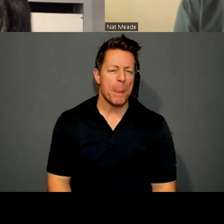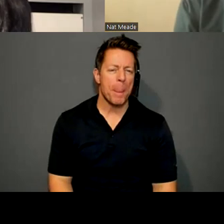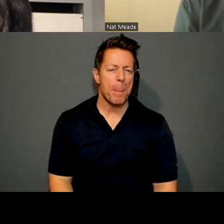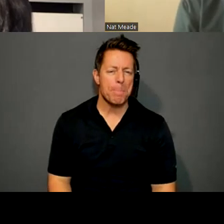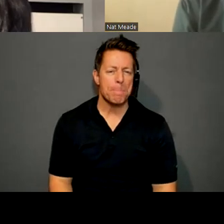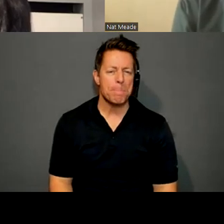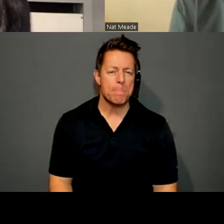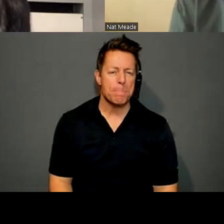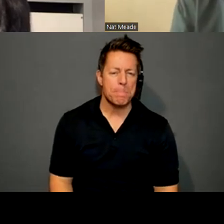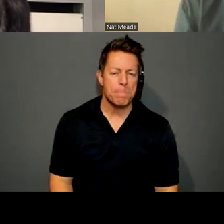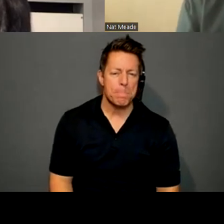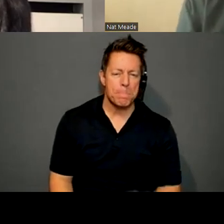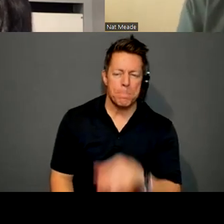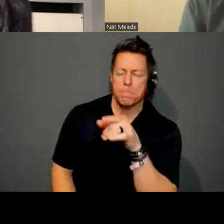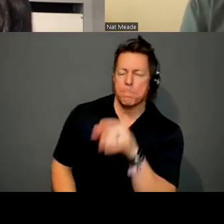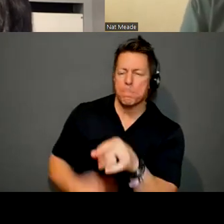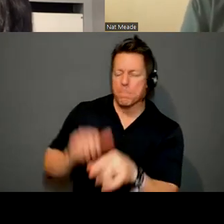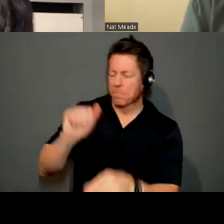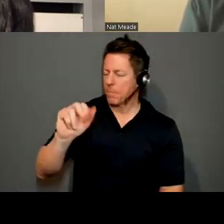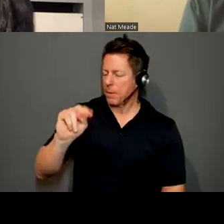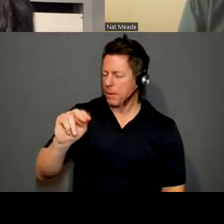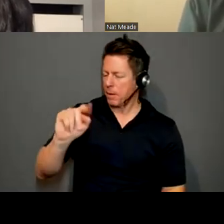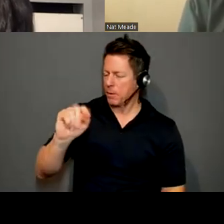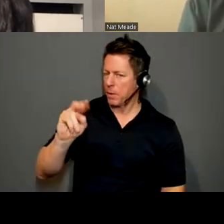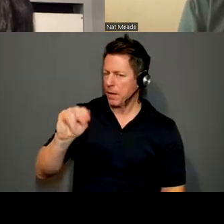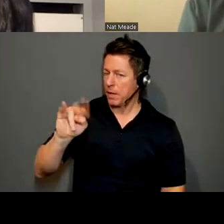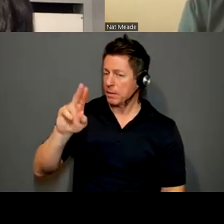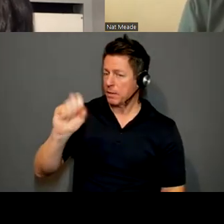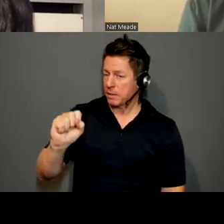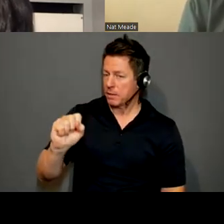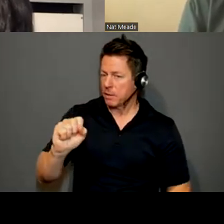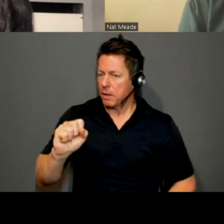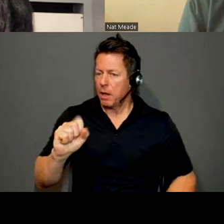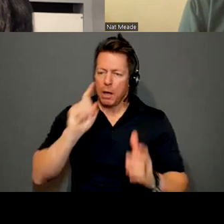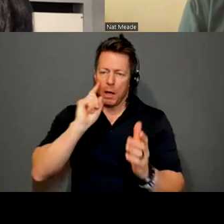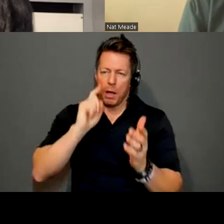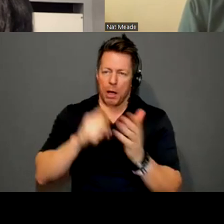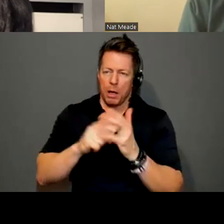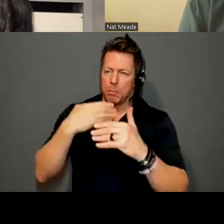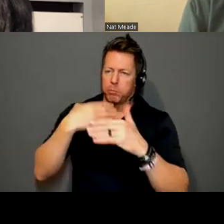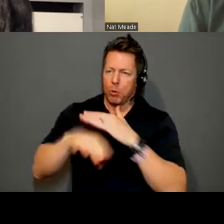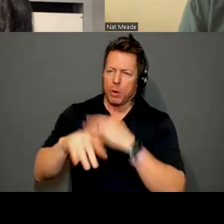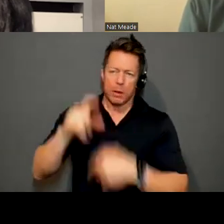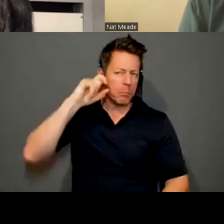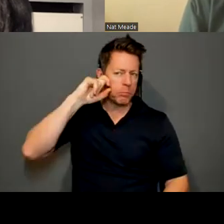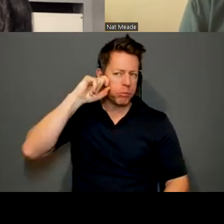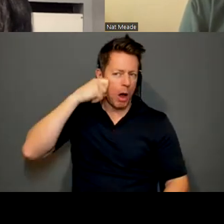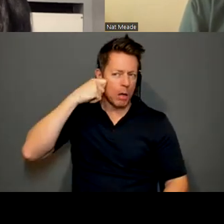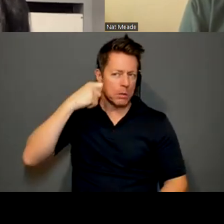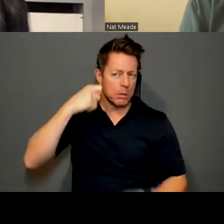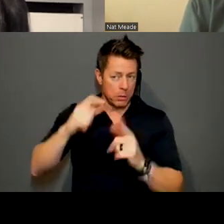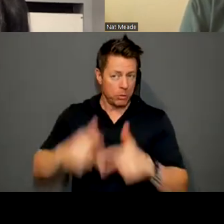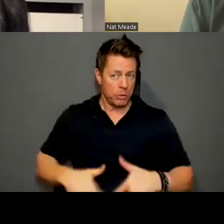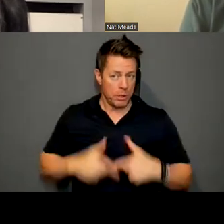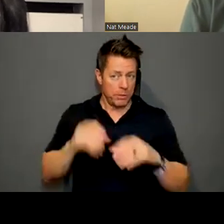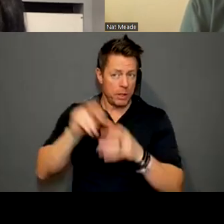Um, and for Antonius, I, I, I saw that you were born in the Bronx. Did you live in New York for a